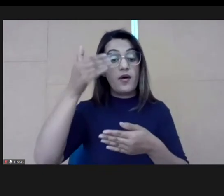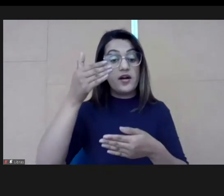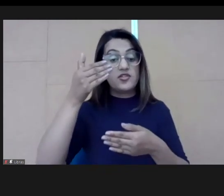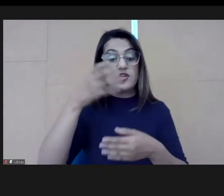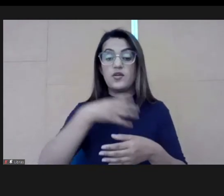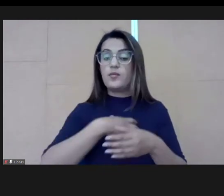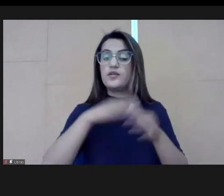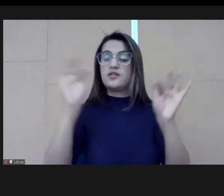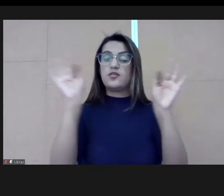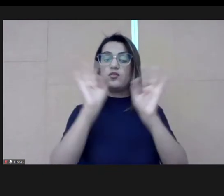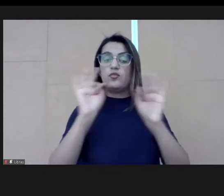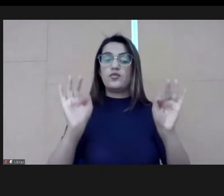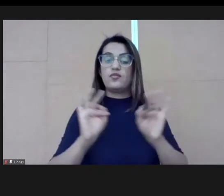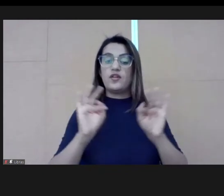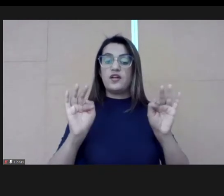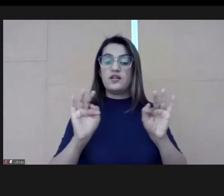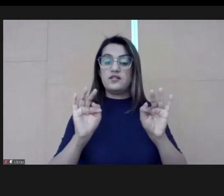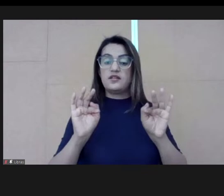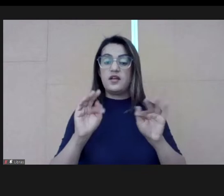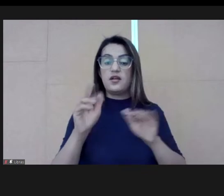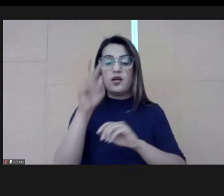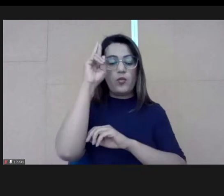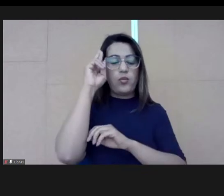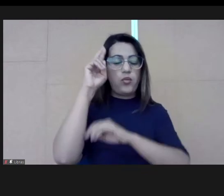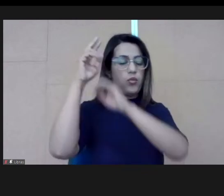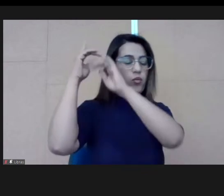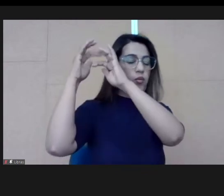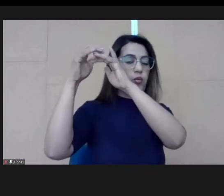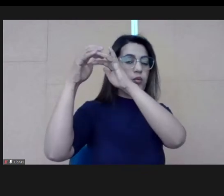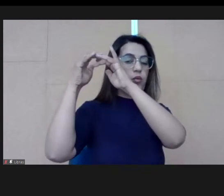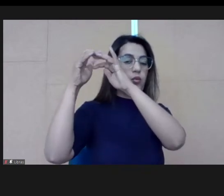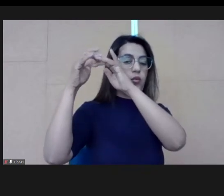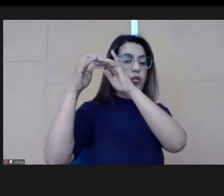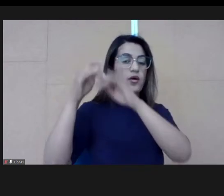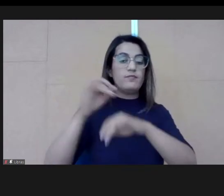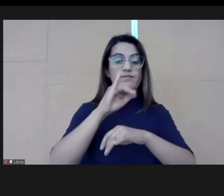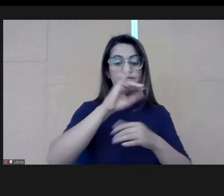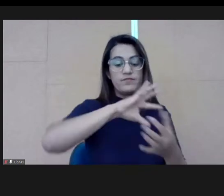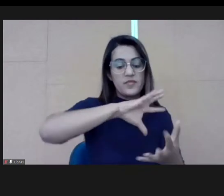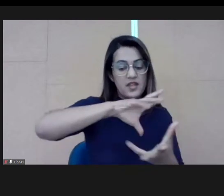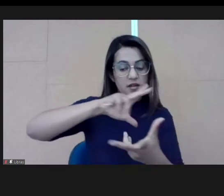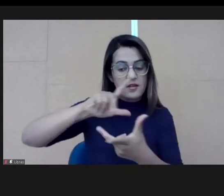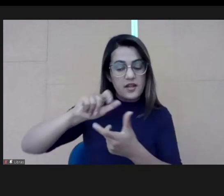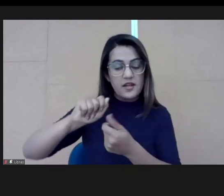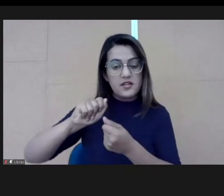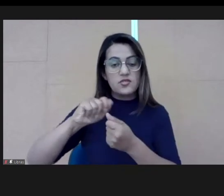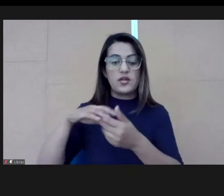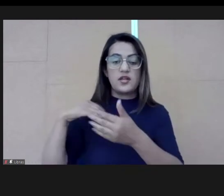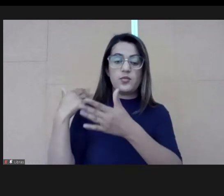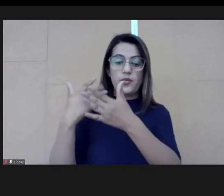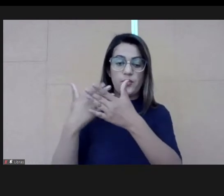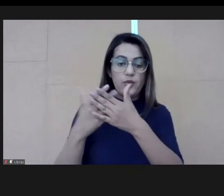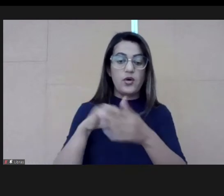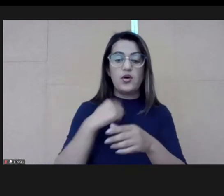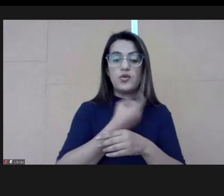And at the same time, I'm very glad to have great reflections of international trends. understand that